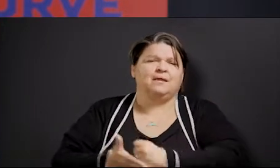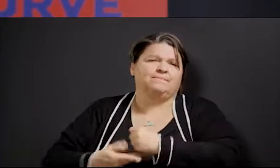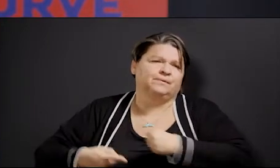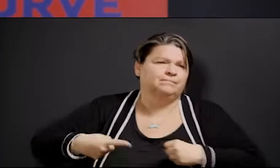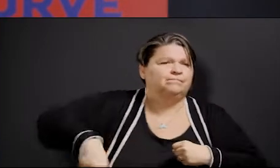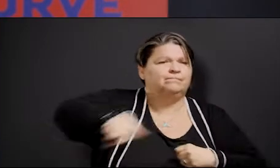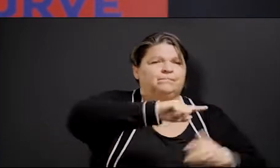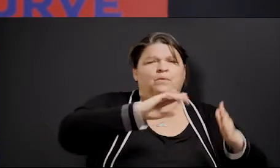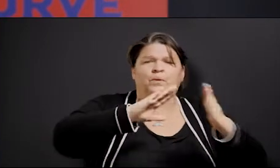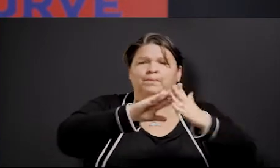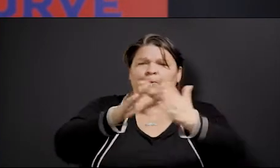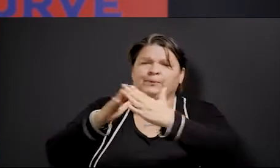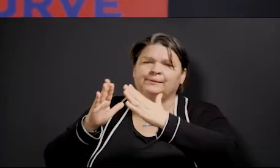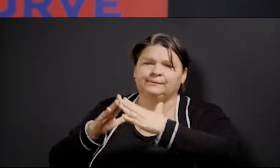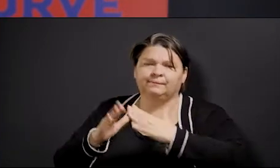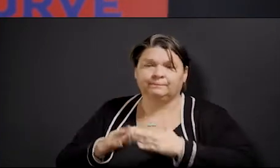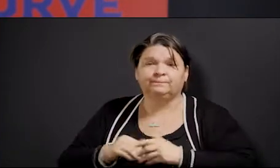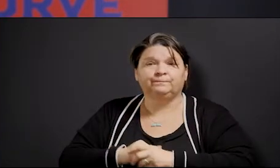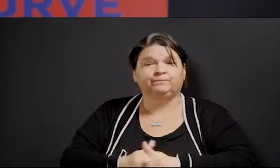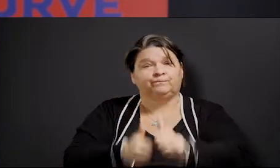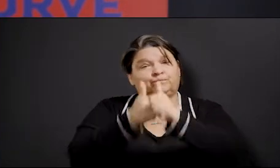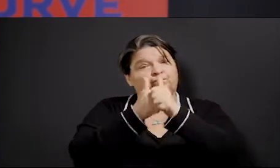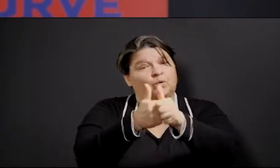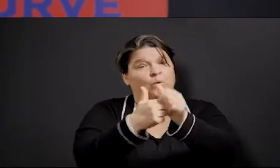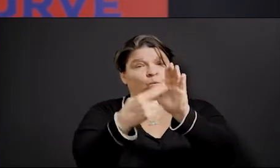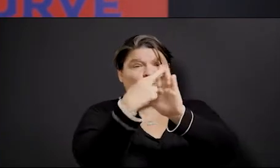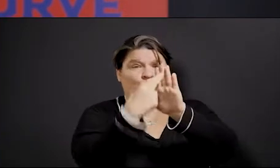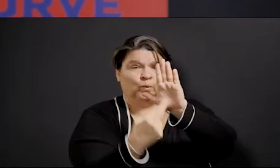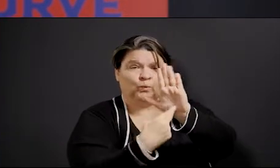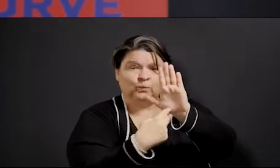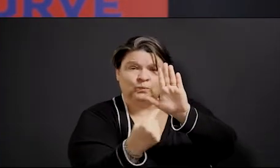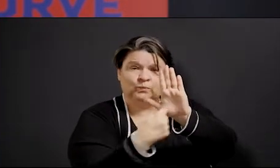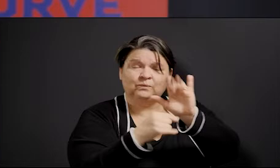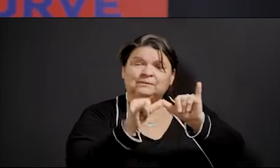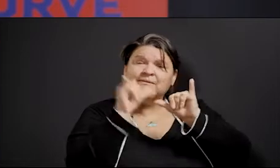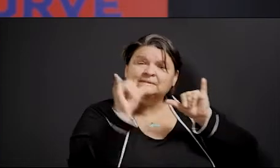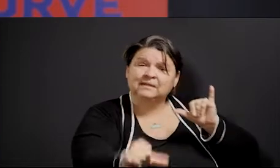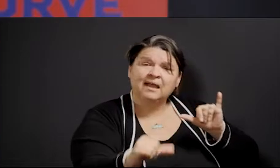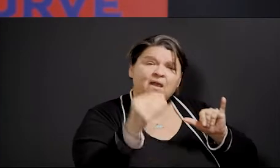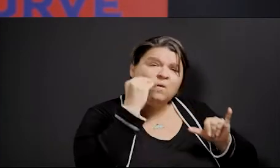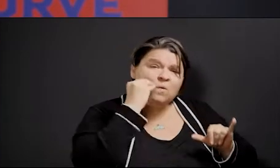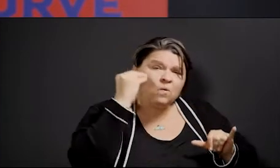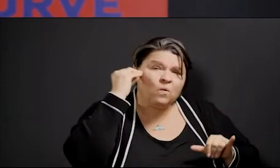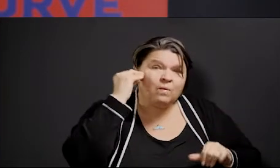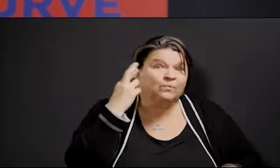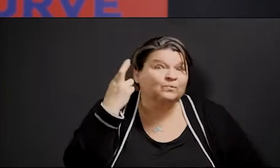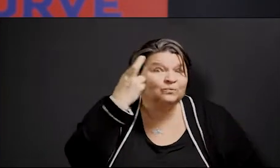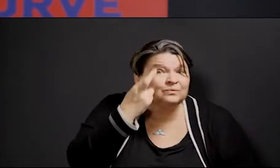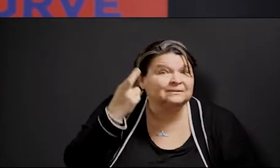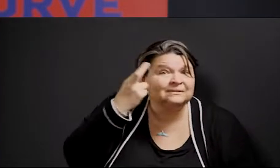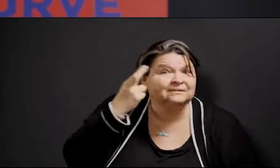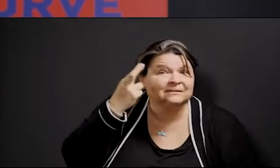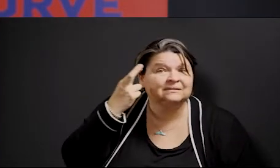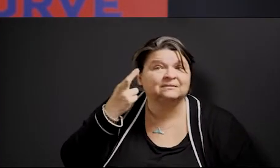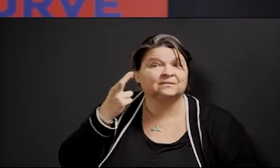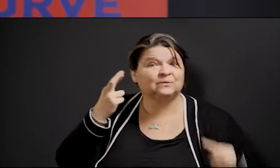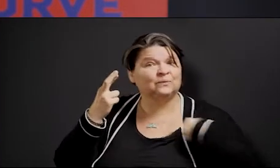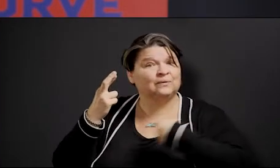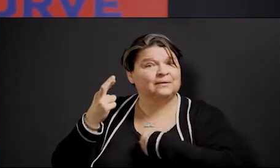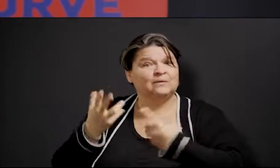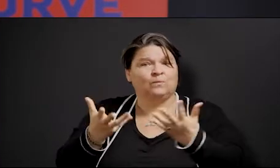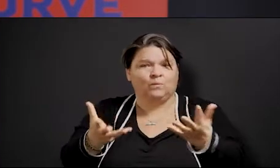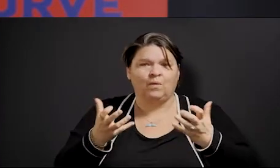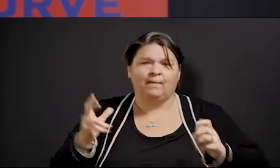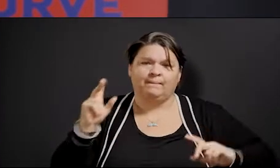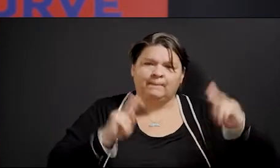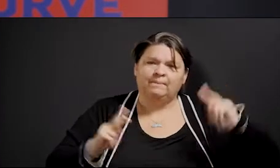follow the guidelines. Remember, you're staying home for someone that you love. We've got a new campaign coming out called hashtag stay